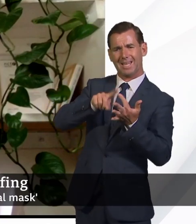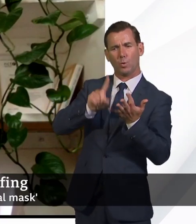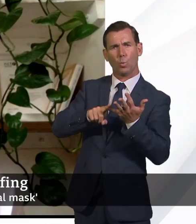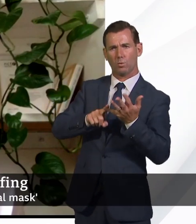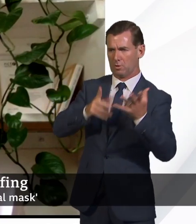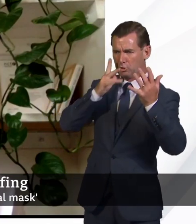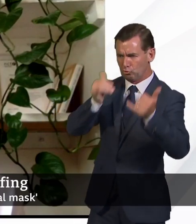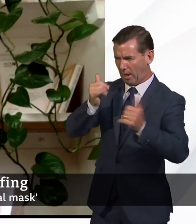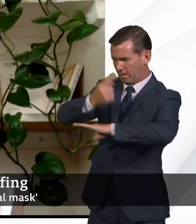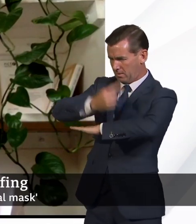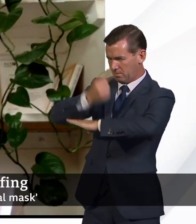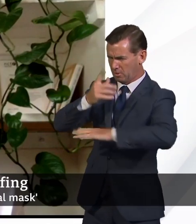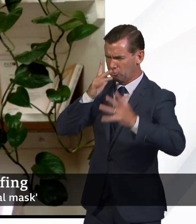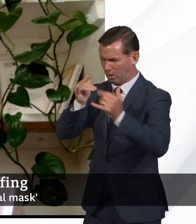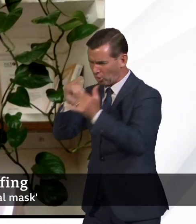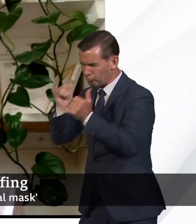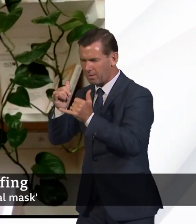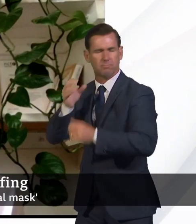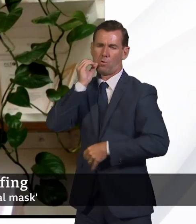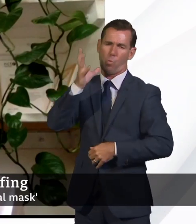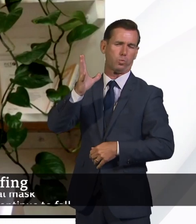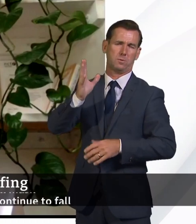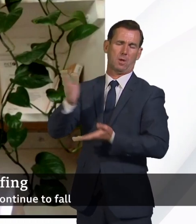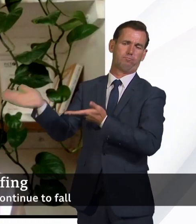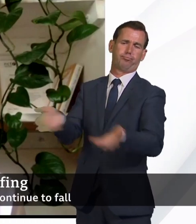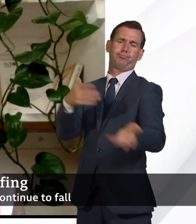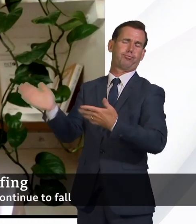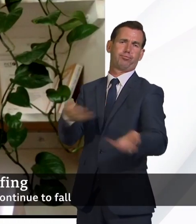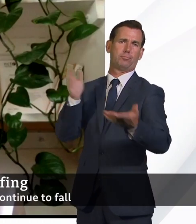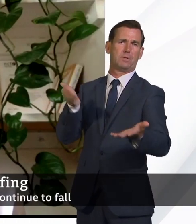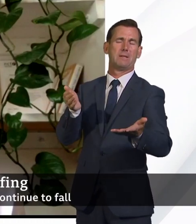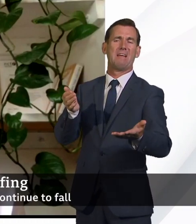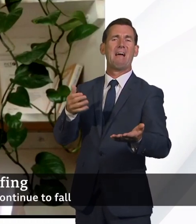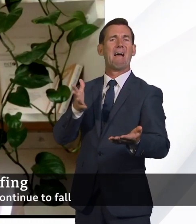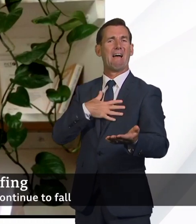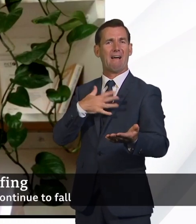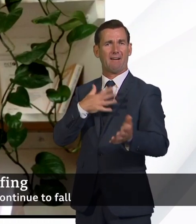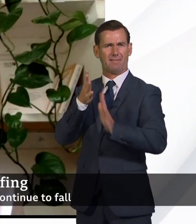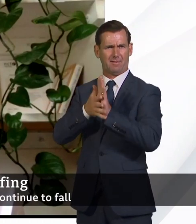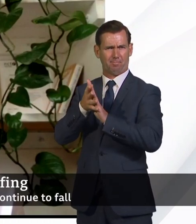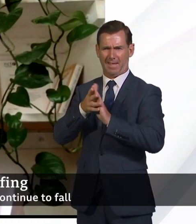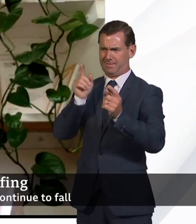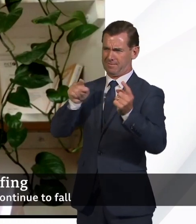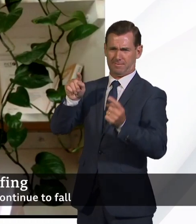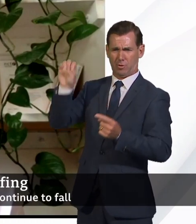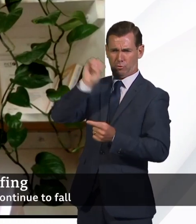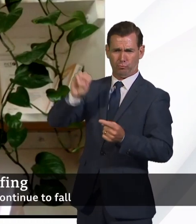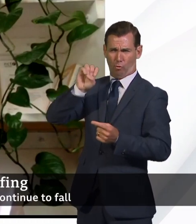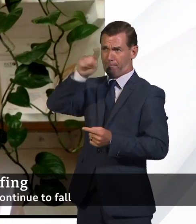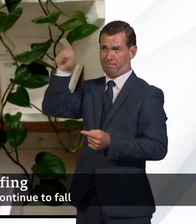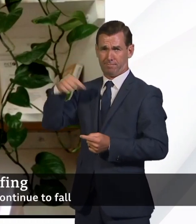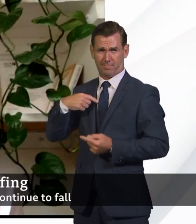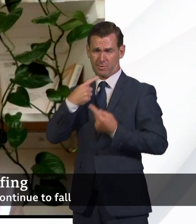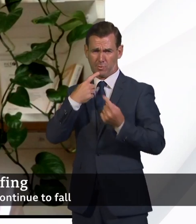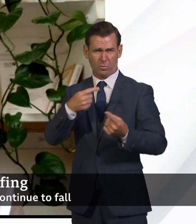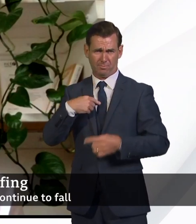this announcement an admission that UK businesses focused on COVID-19 are not ready to trade with the EU without a deal at the start of the year, despite